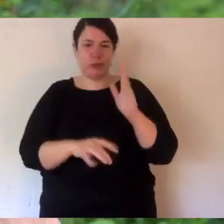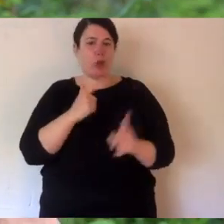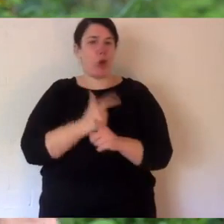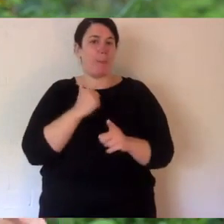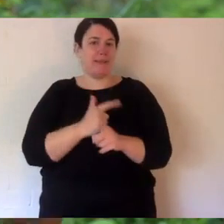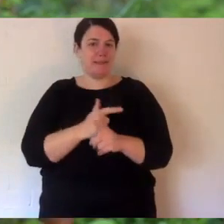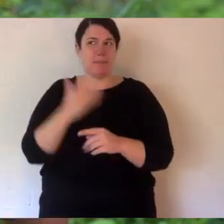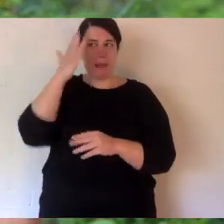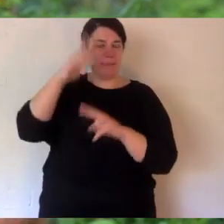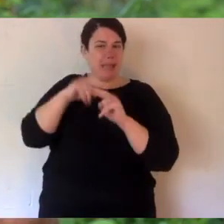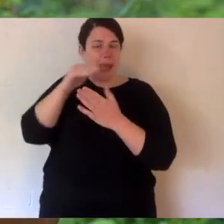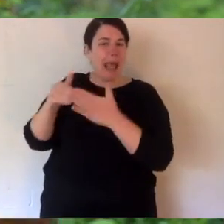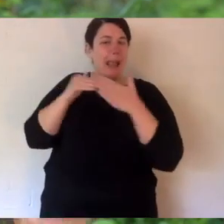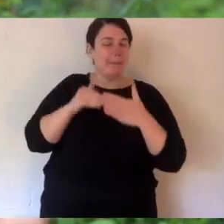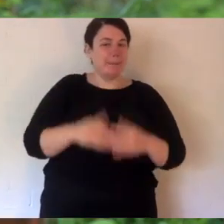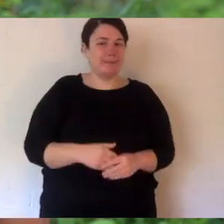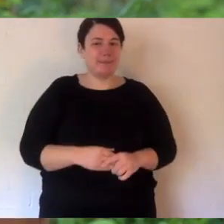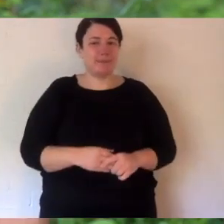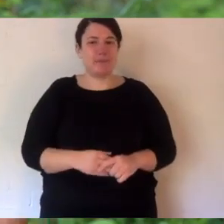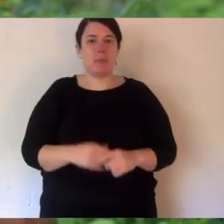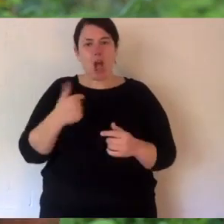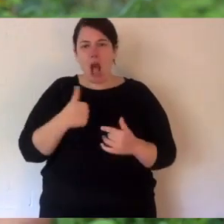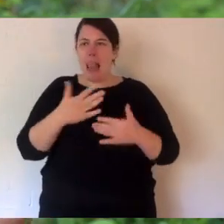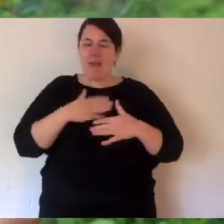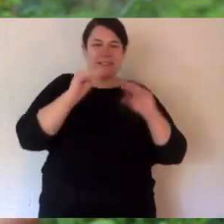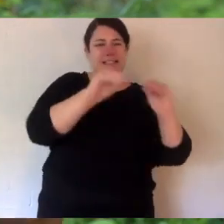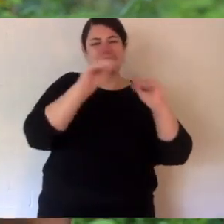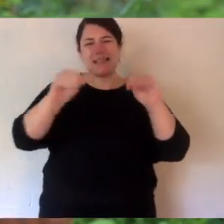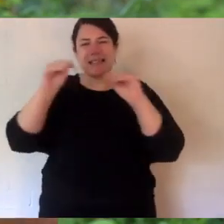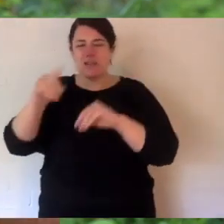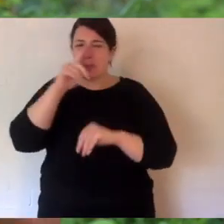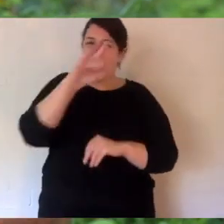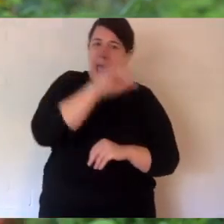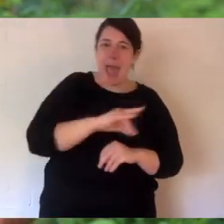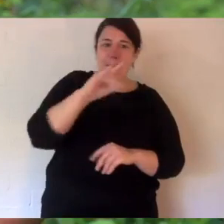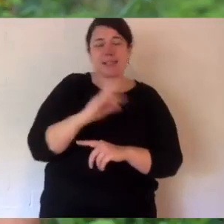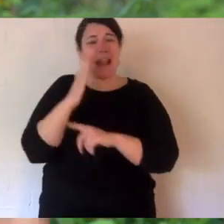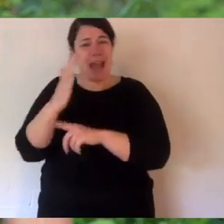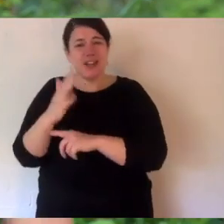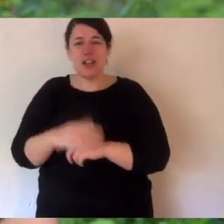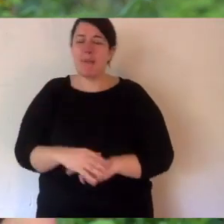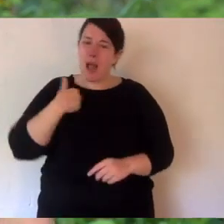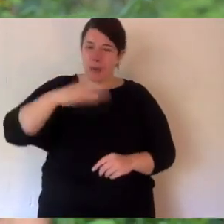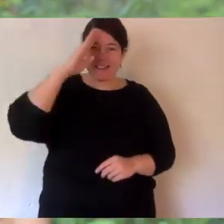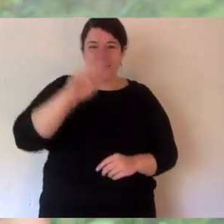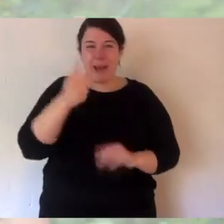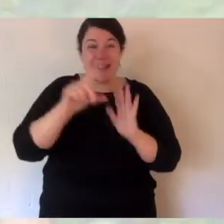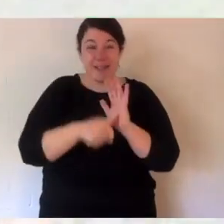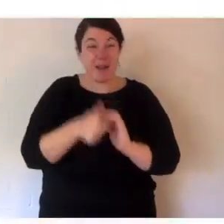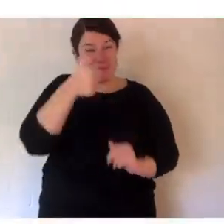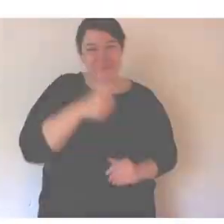into the comments. This is what I do, connecting people with nature. And that can't stop. I'll see you next time.